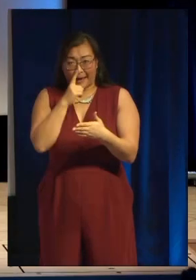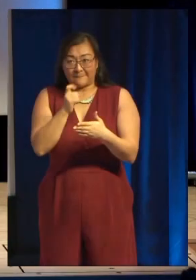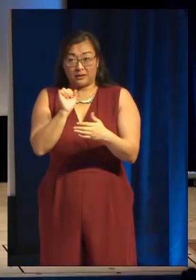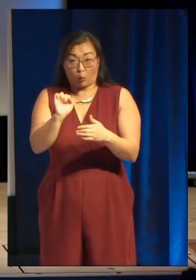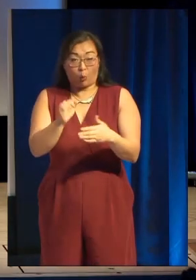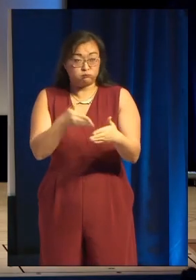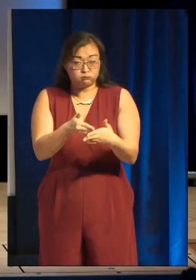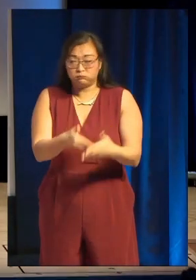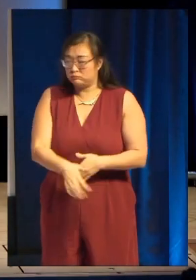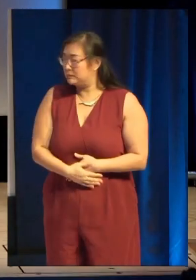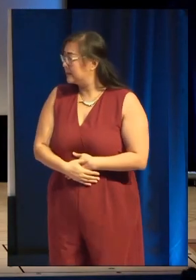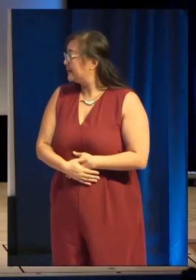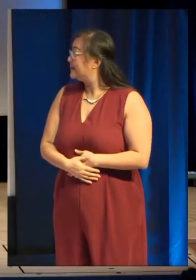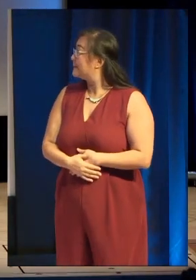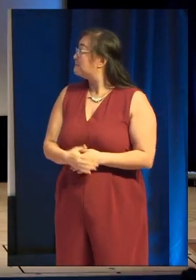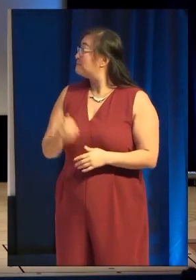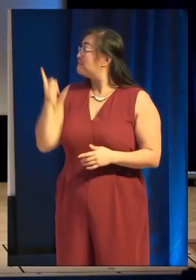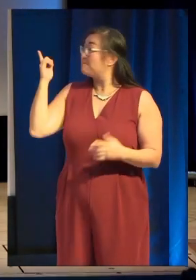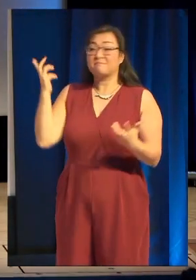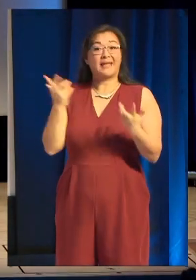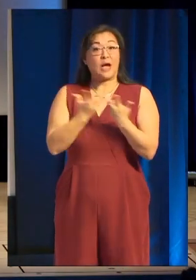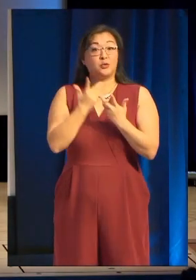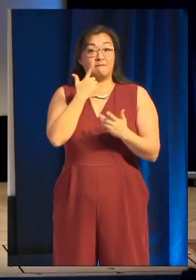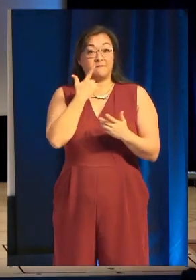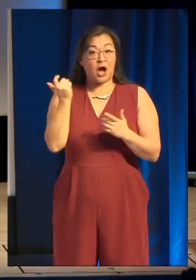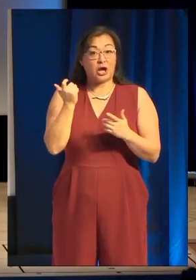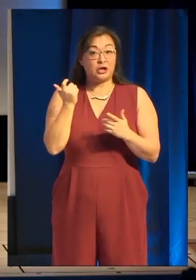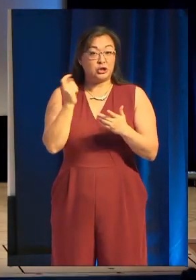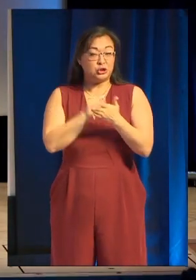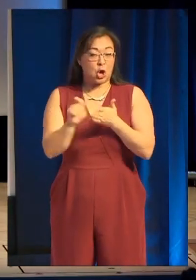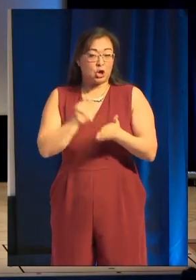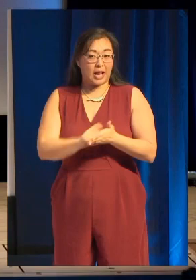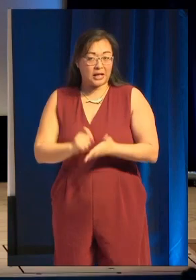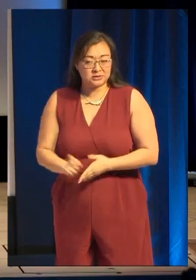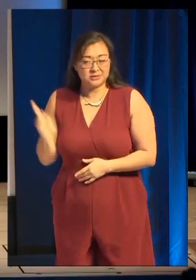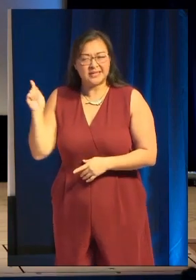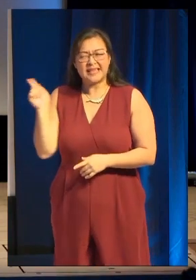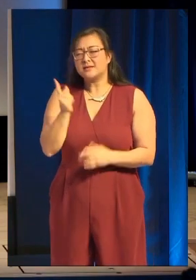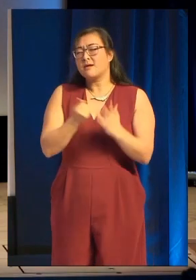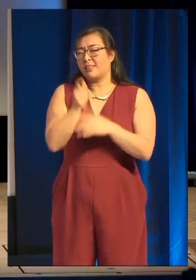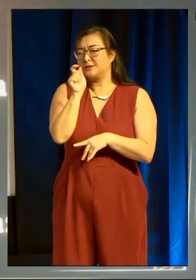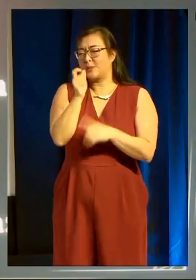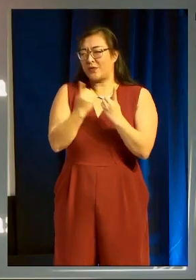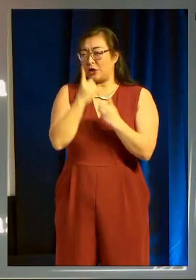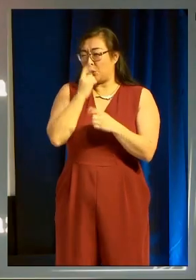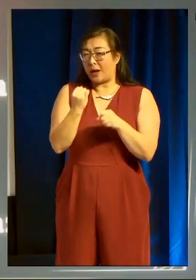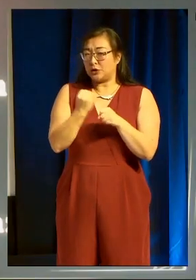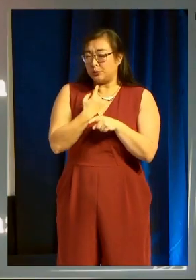How to find journalists. This is another nice little thing that you can do a little bit of every week.